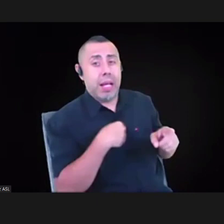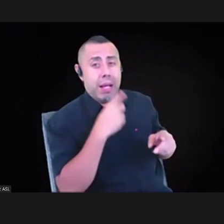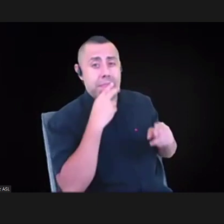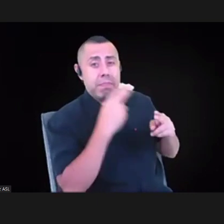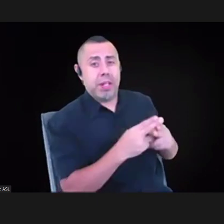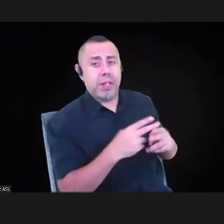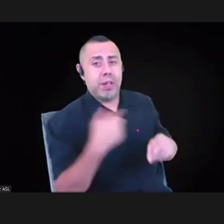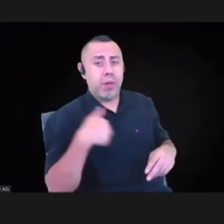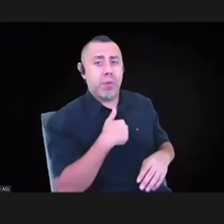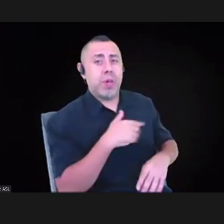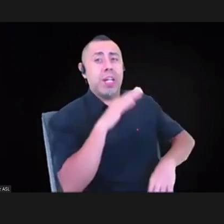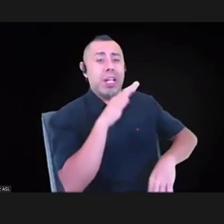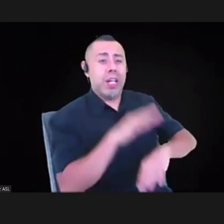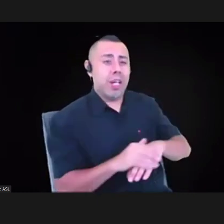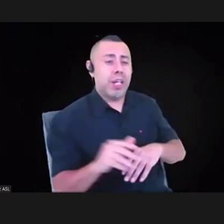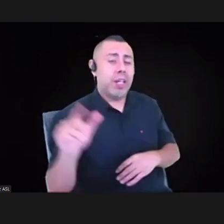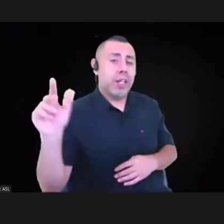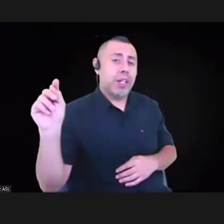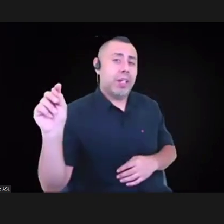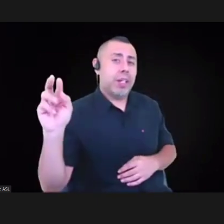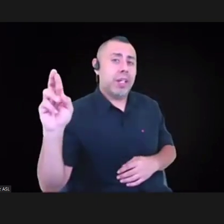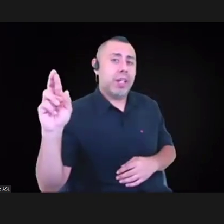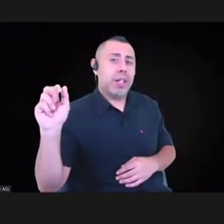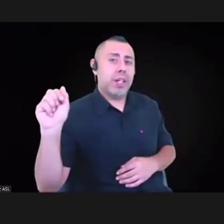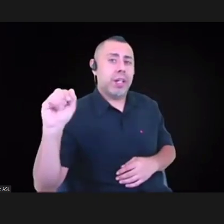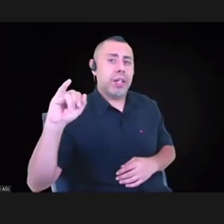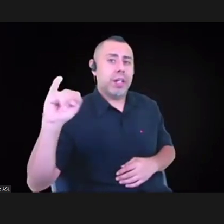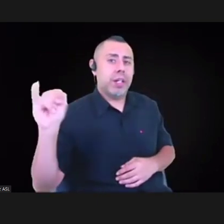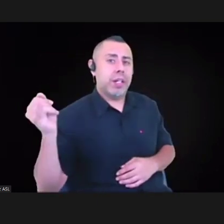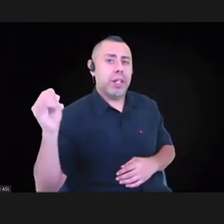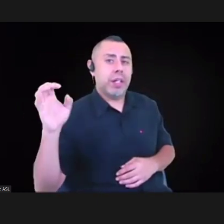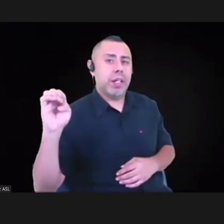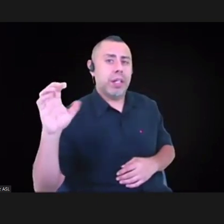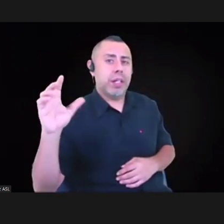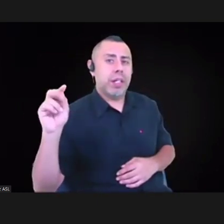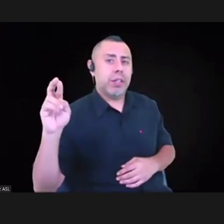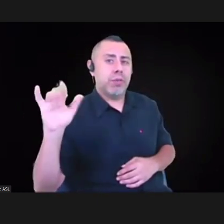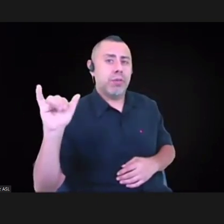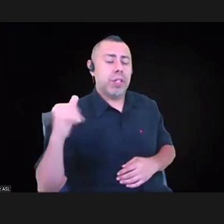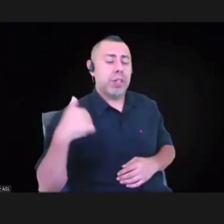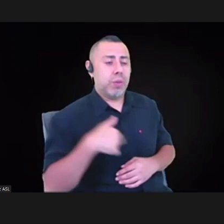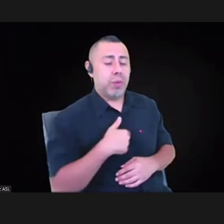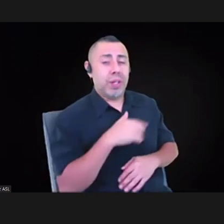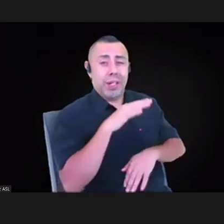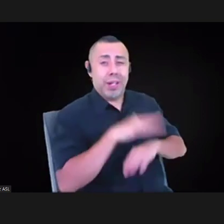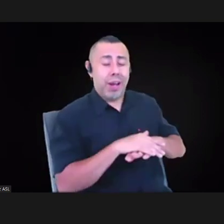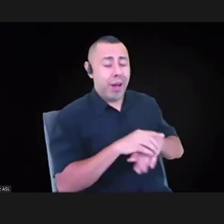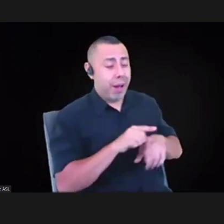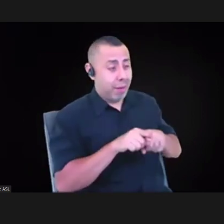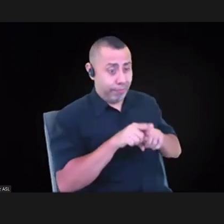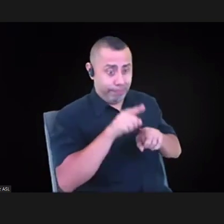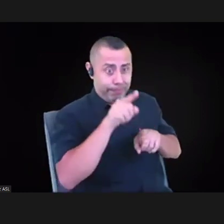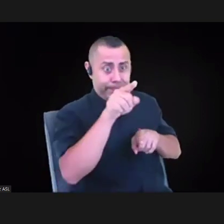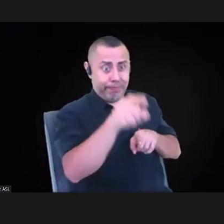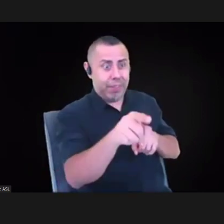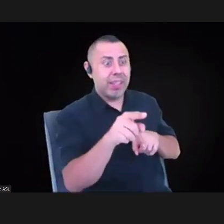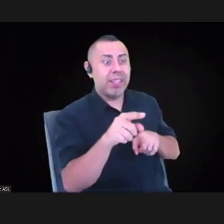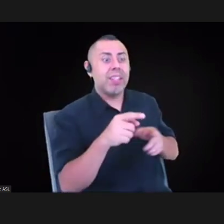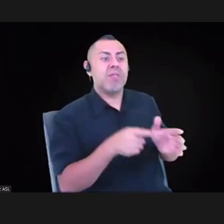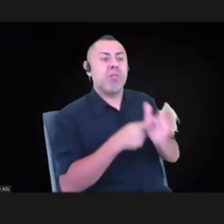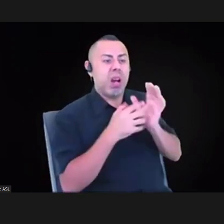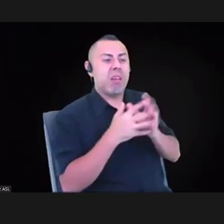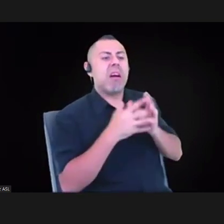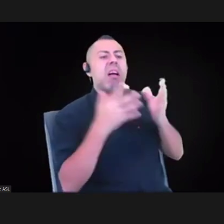Um, there was a lot of learning that had to happen. There were lots of, um, conversations that we needed to have that we